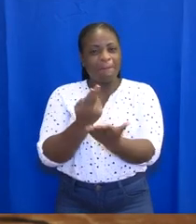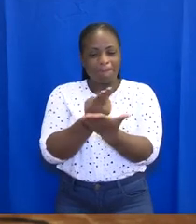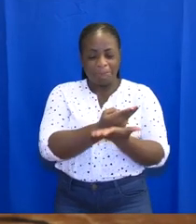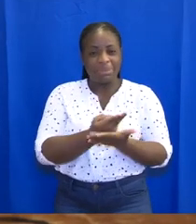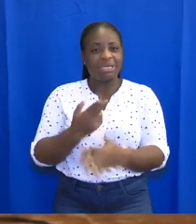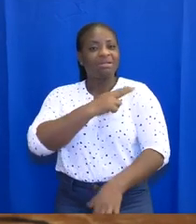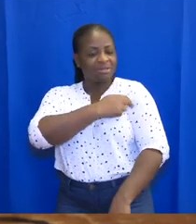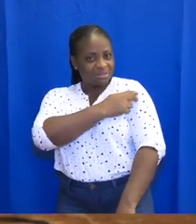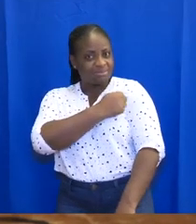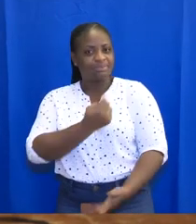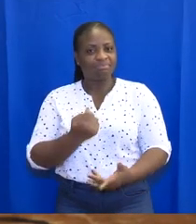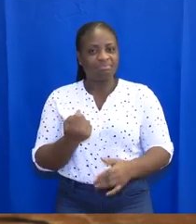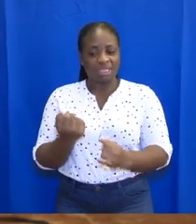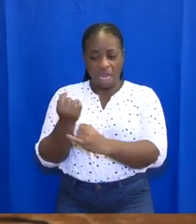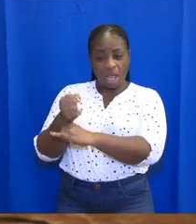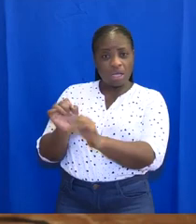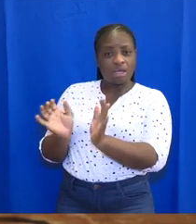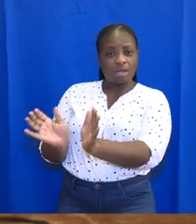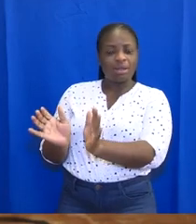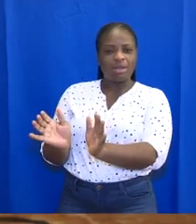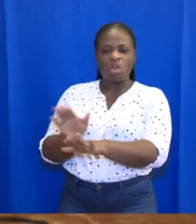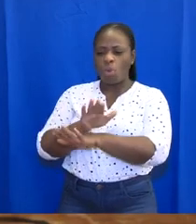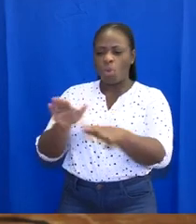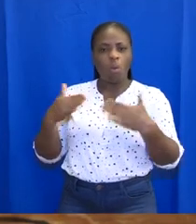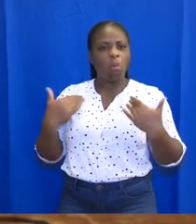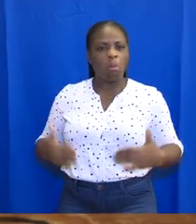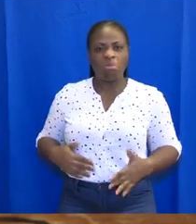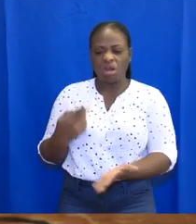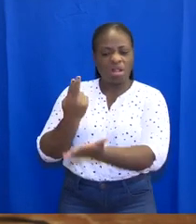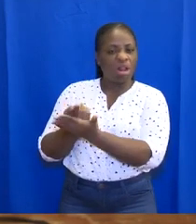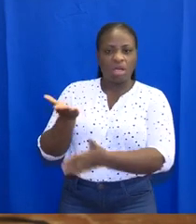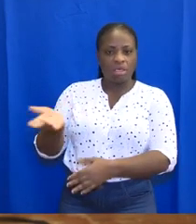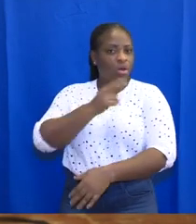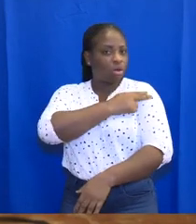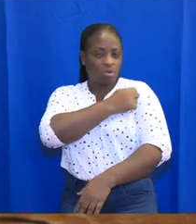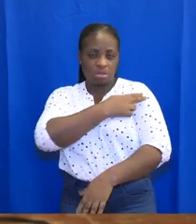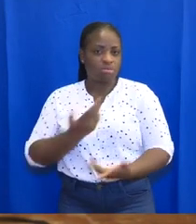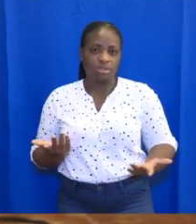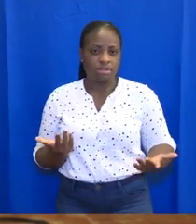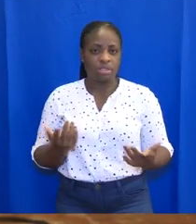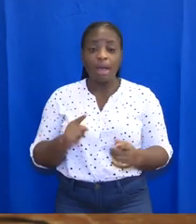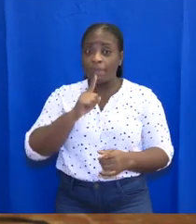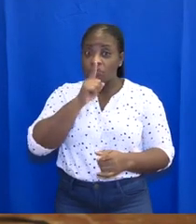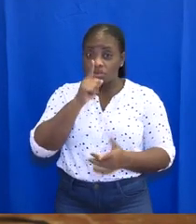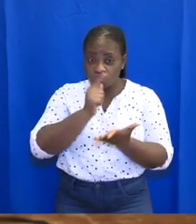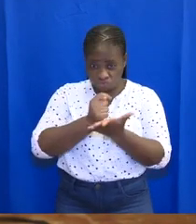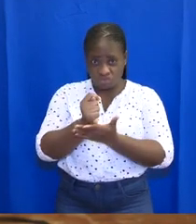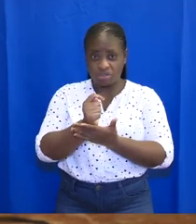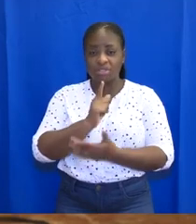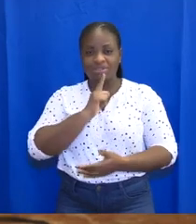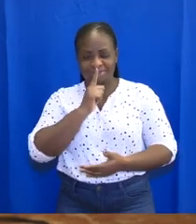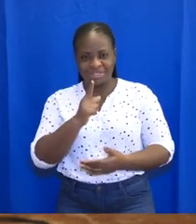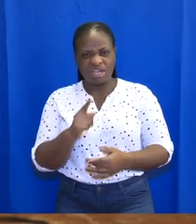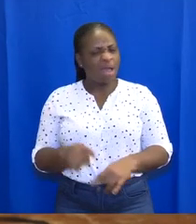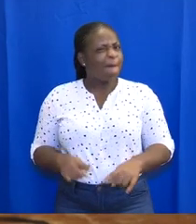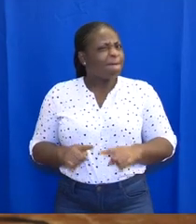in the isolation centers of virtually no patients under care. But truth be told, we